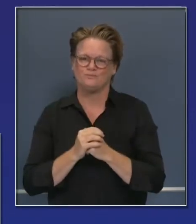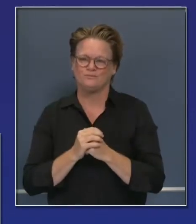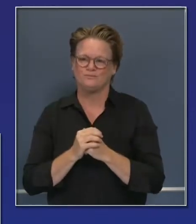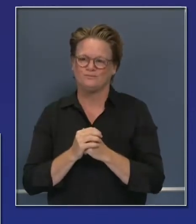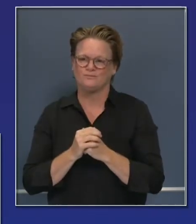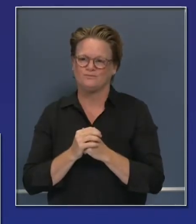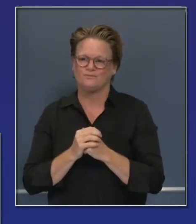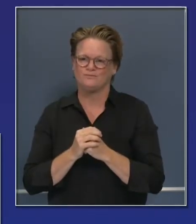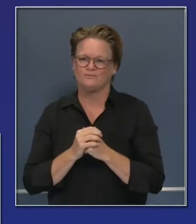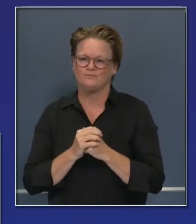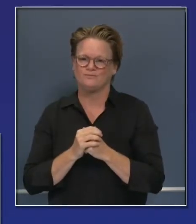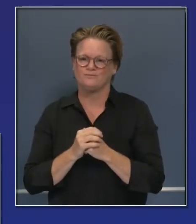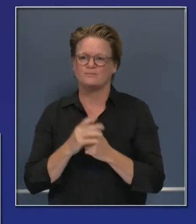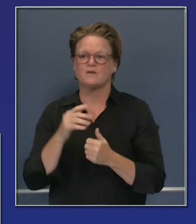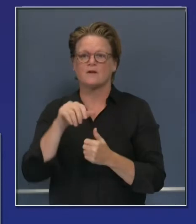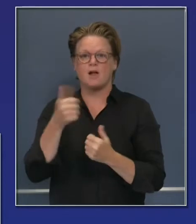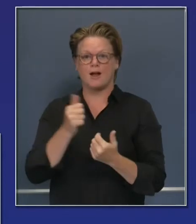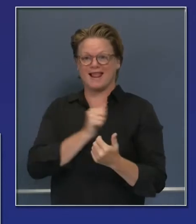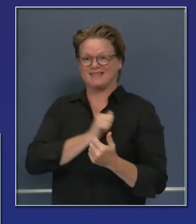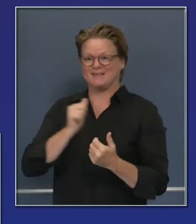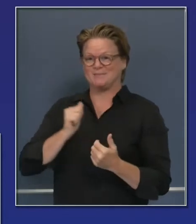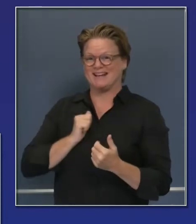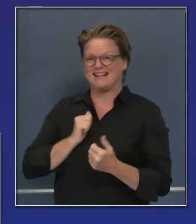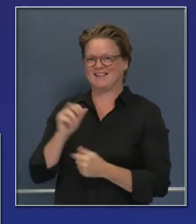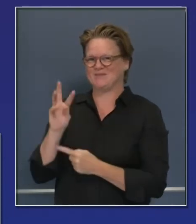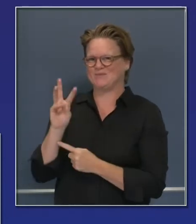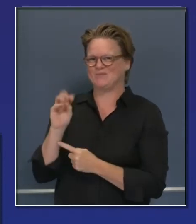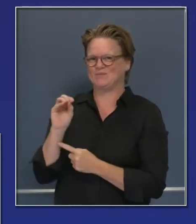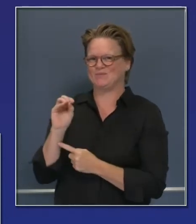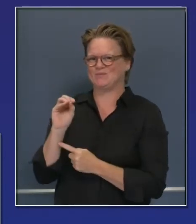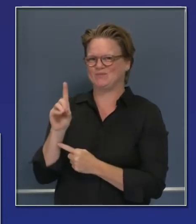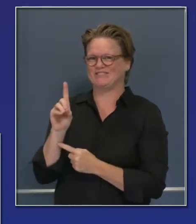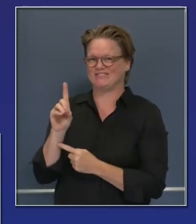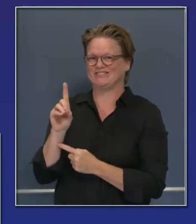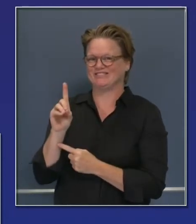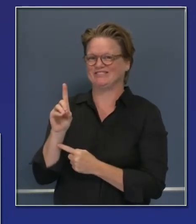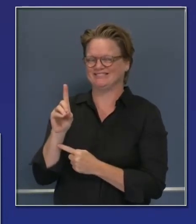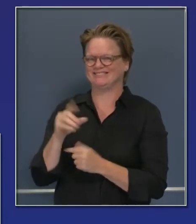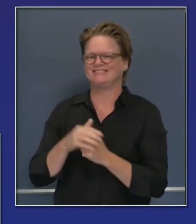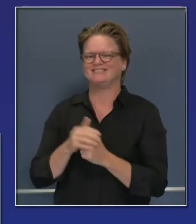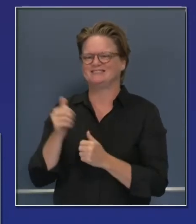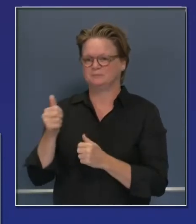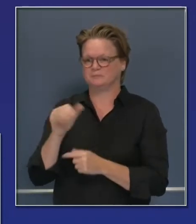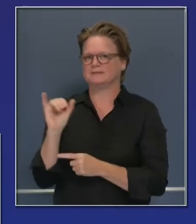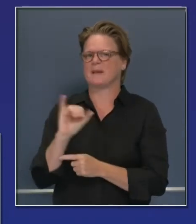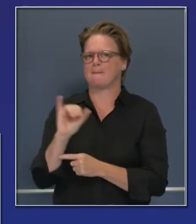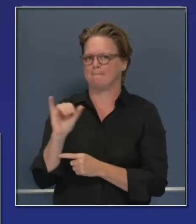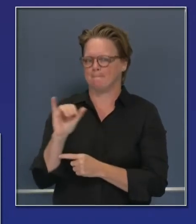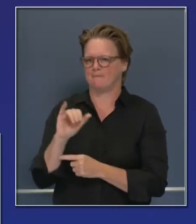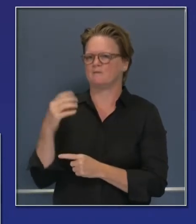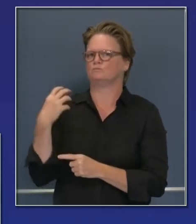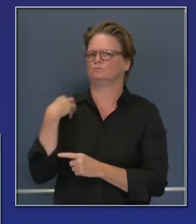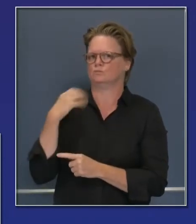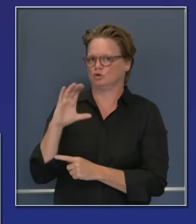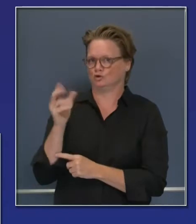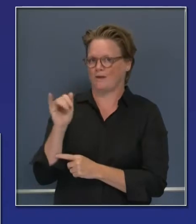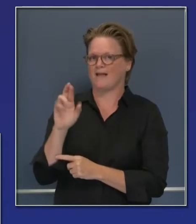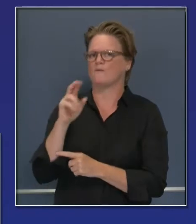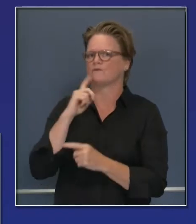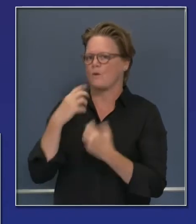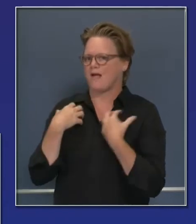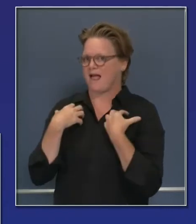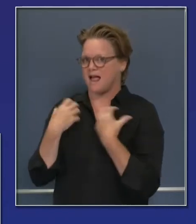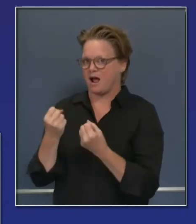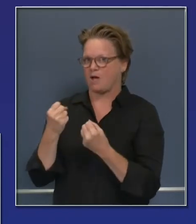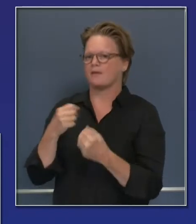Wood, who also happens to be doctor. Dr. Wood, who also chairs a critical committee in the Assembly, who also